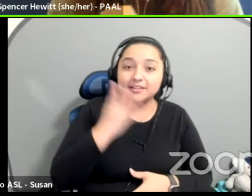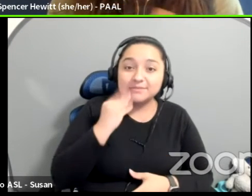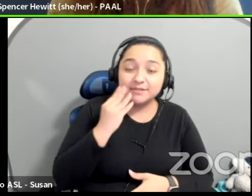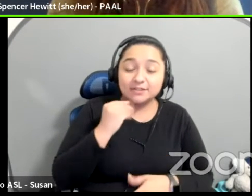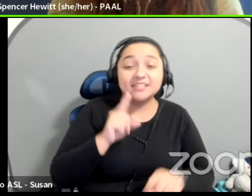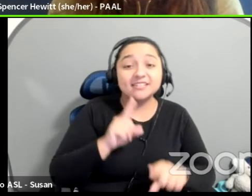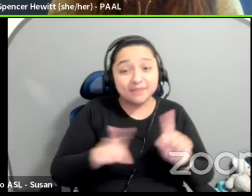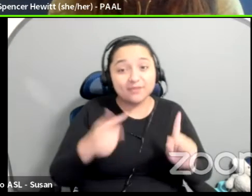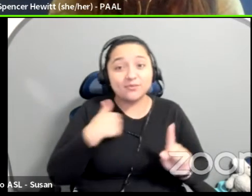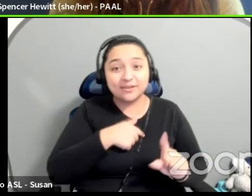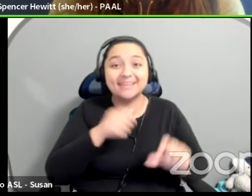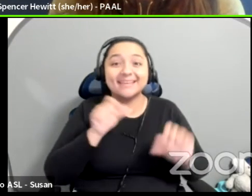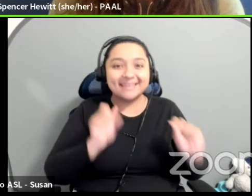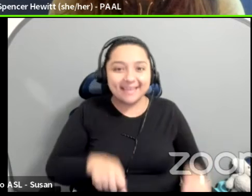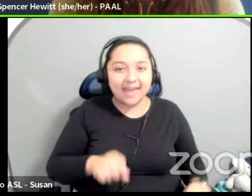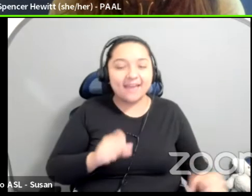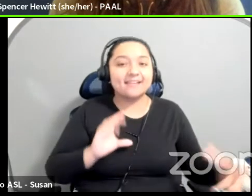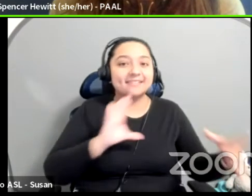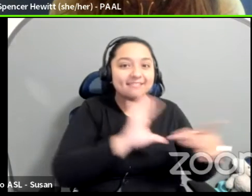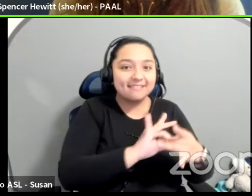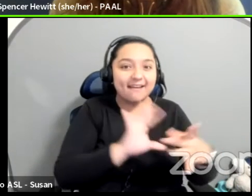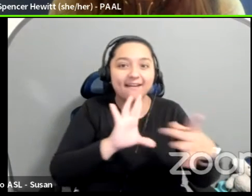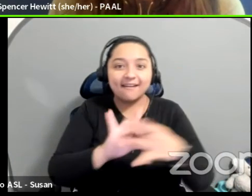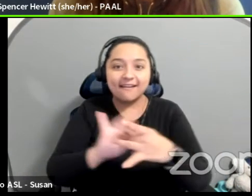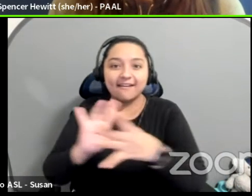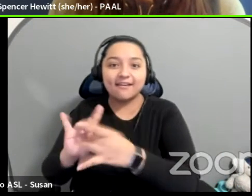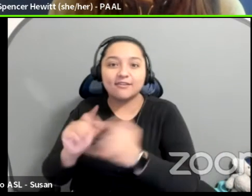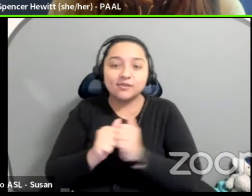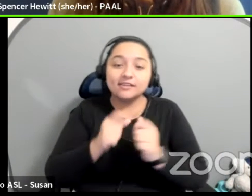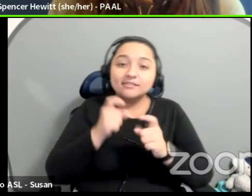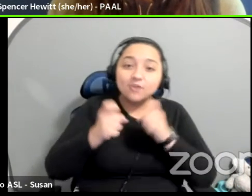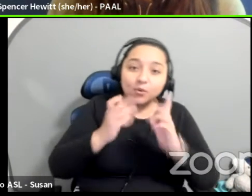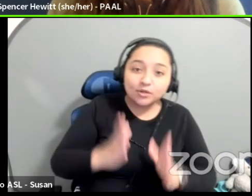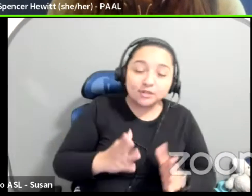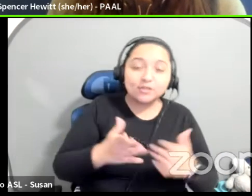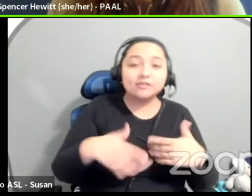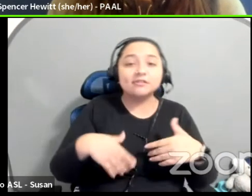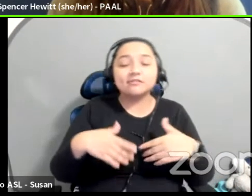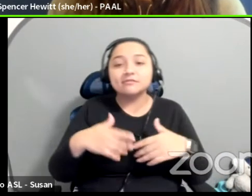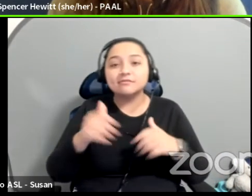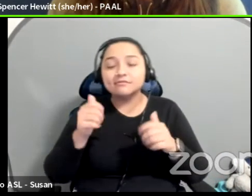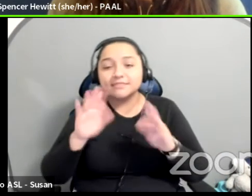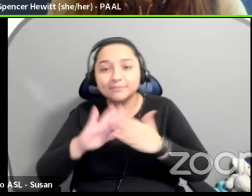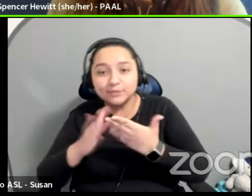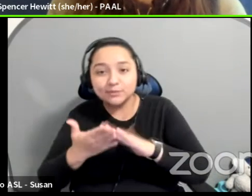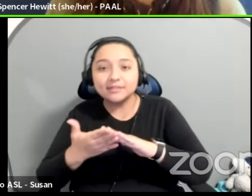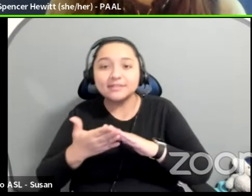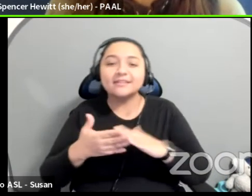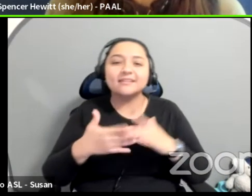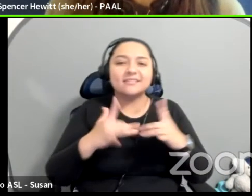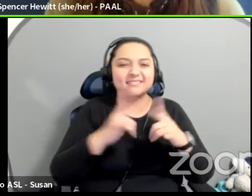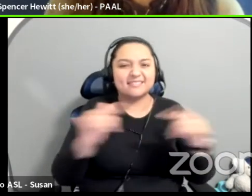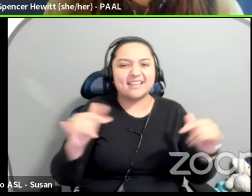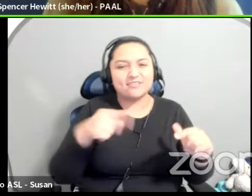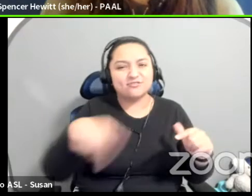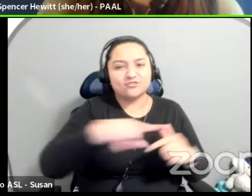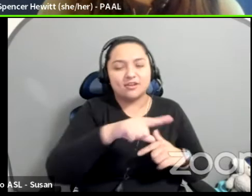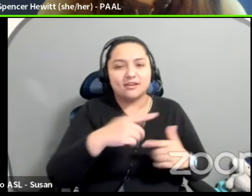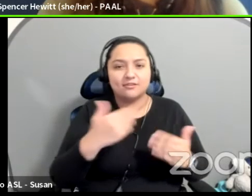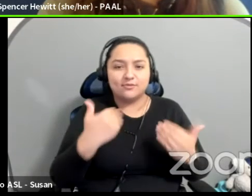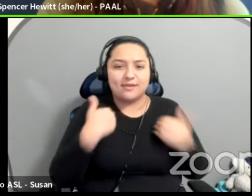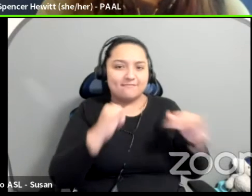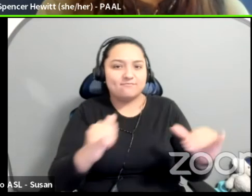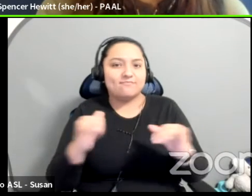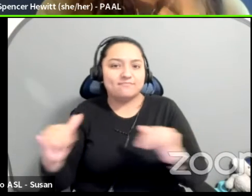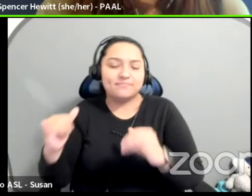community, and show that we're a theater or an organization with the ear to the ground, because we understand the burdens that they're experiencing as